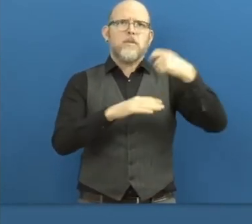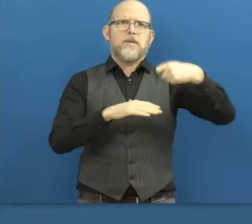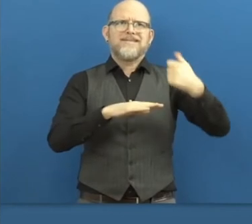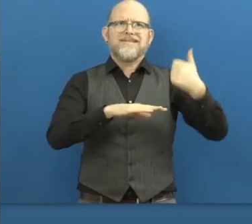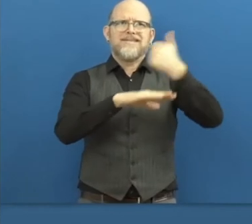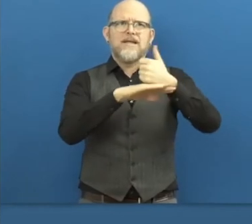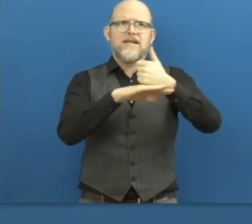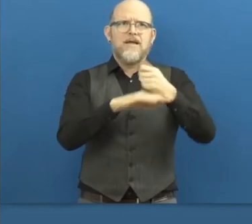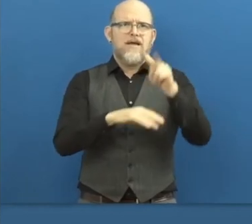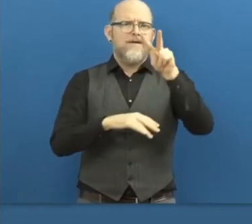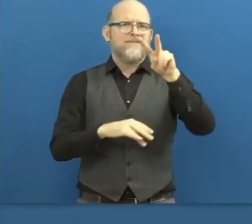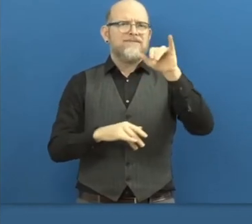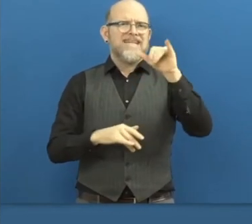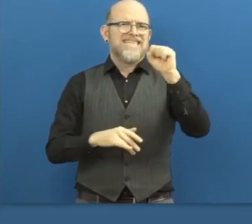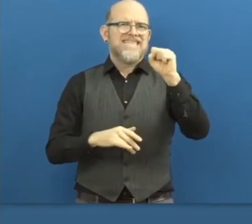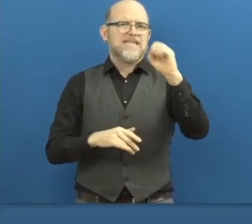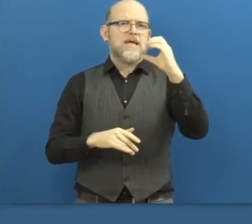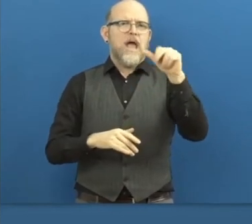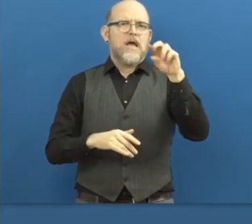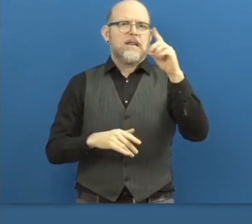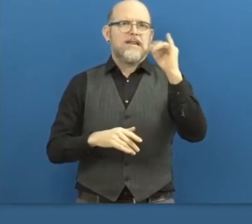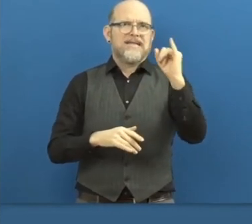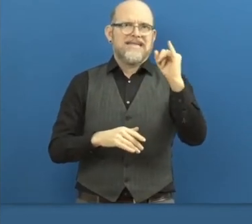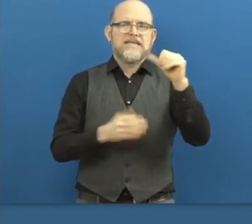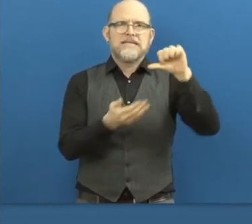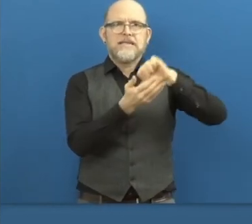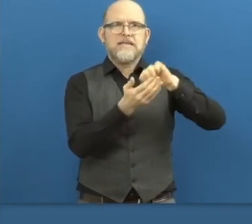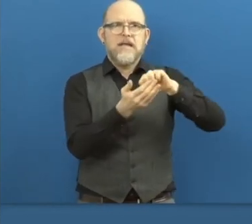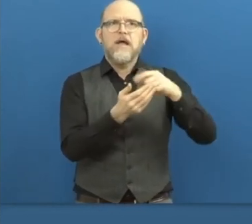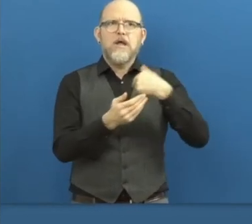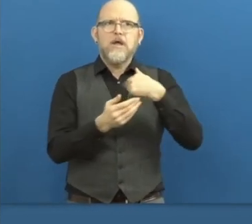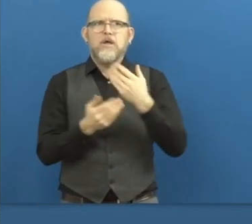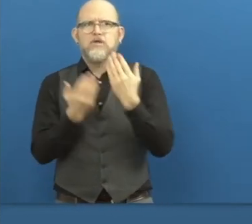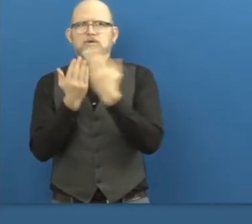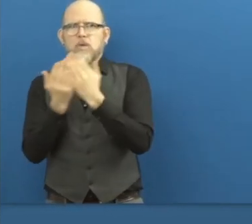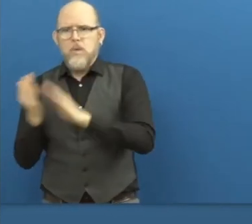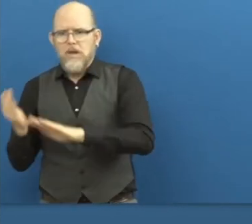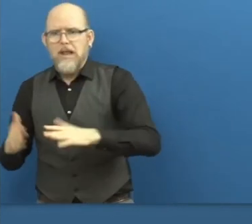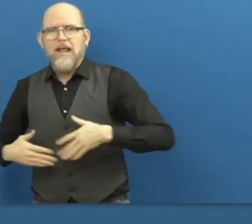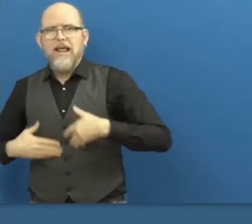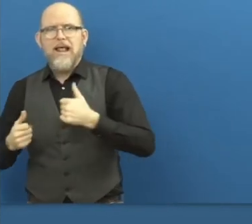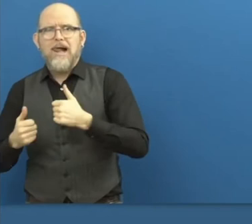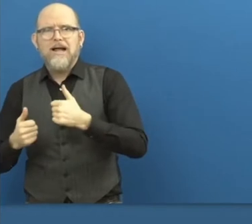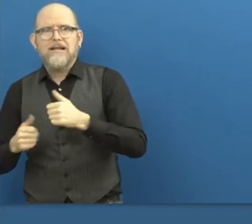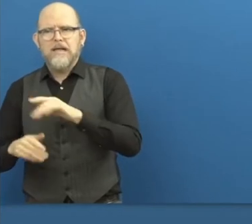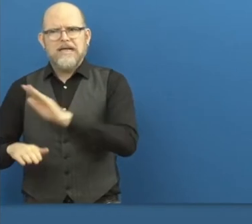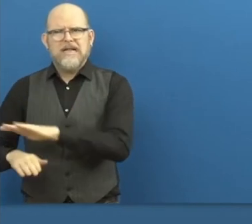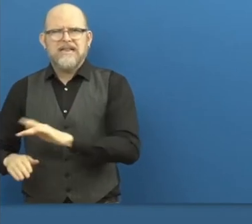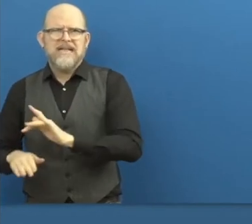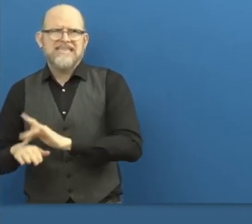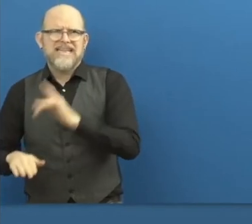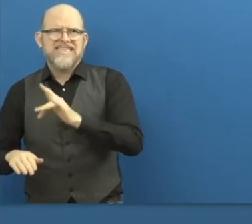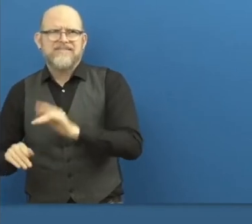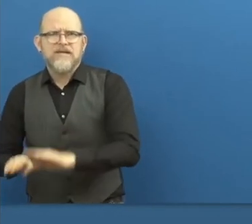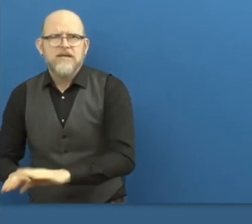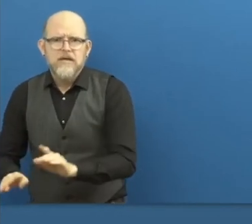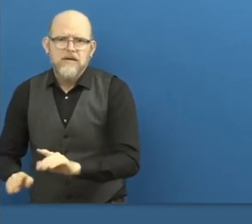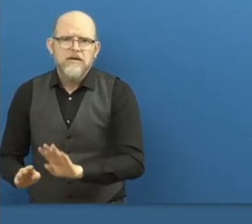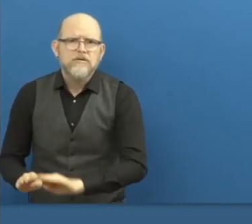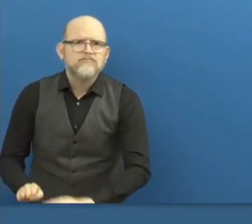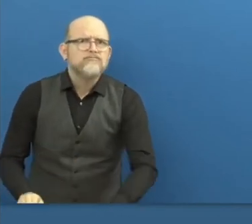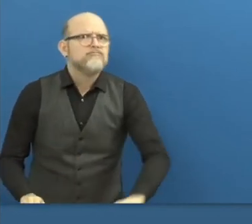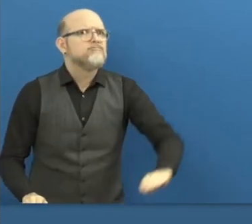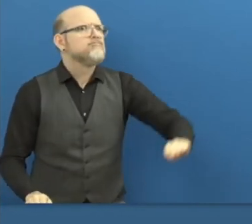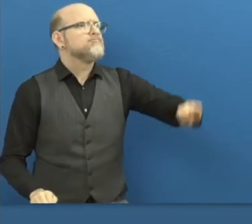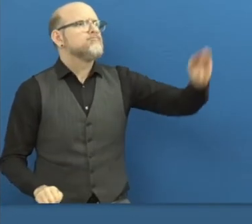here for medically fragile children, kindergarten through age 21. So our graduates go to off